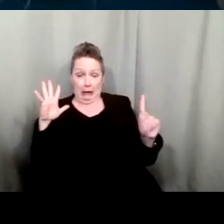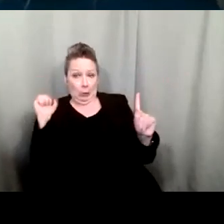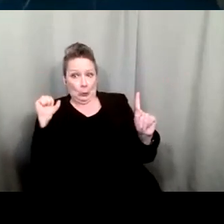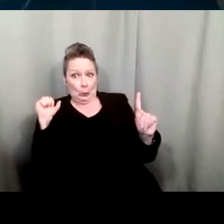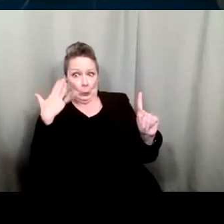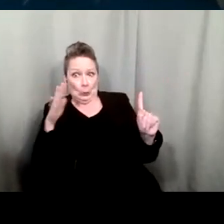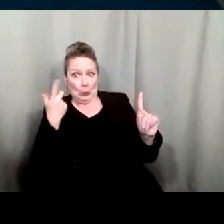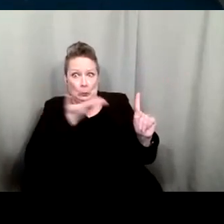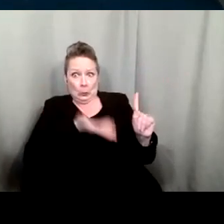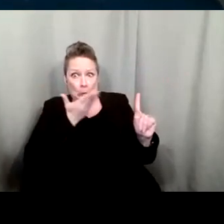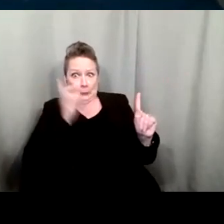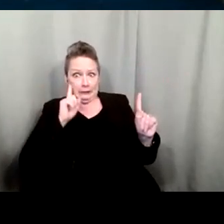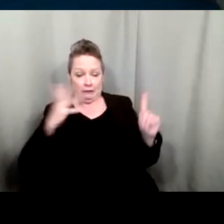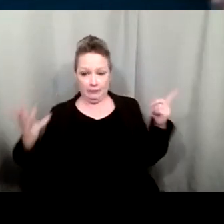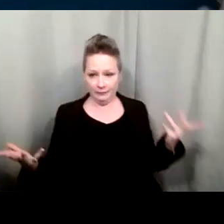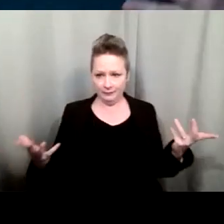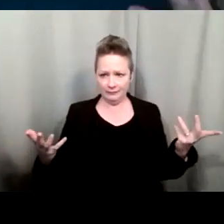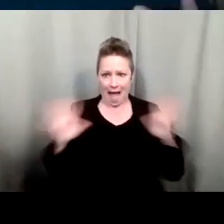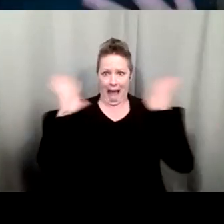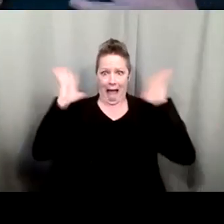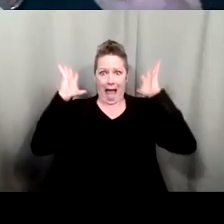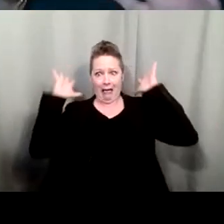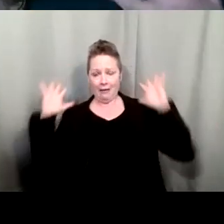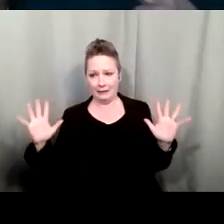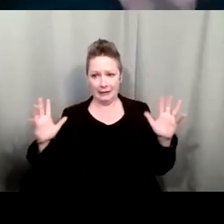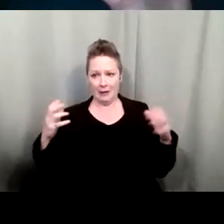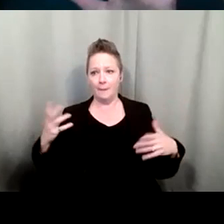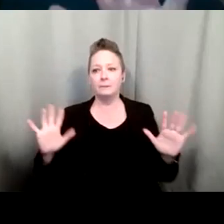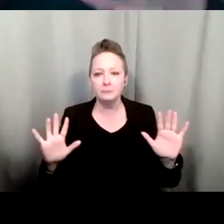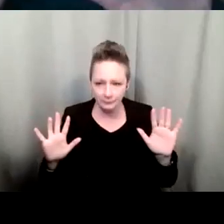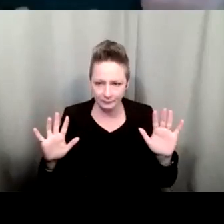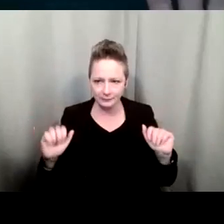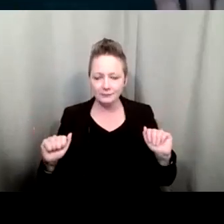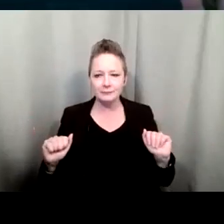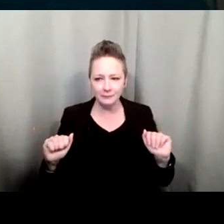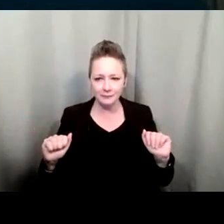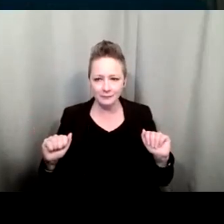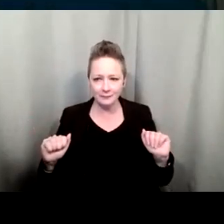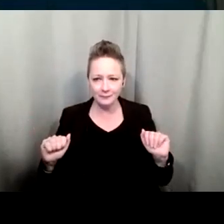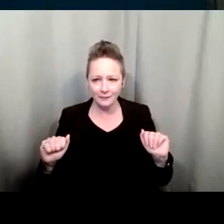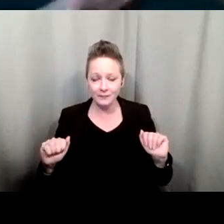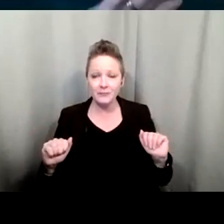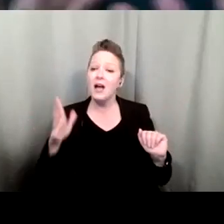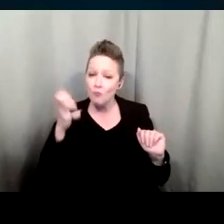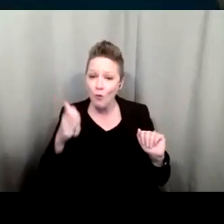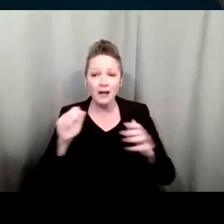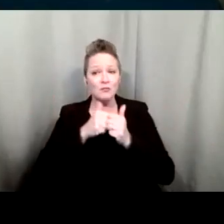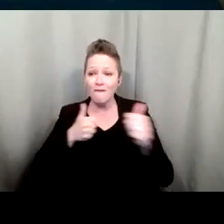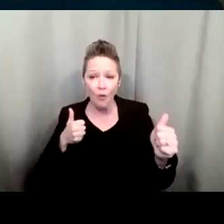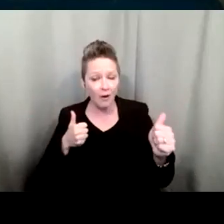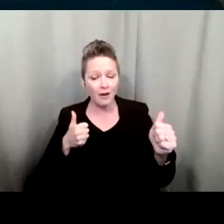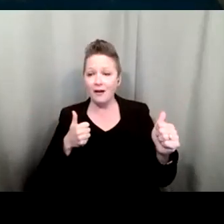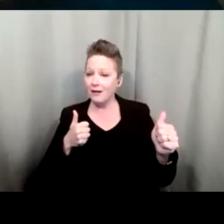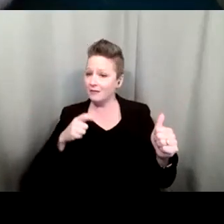don't know what to do with this person oh what am going to do that's what we want to avoid and I think just